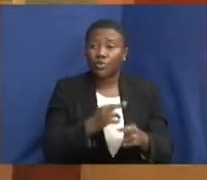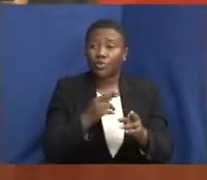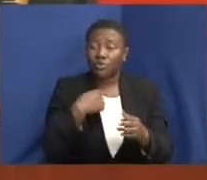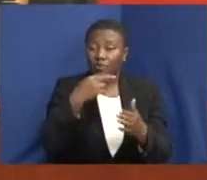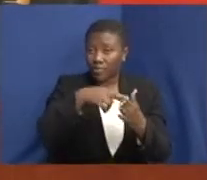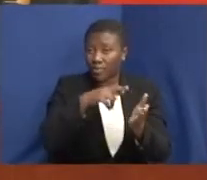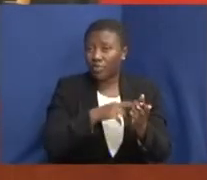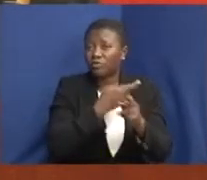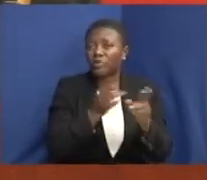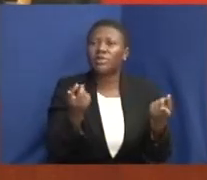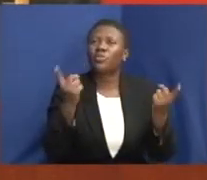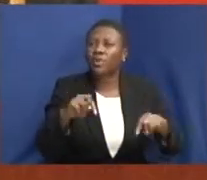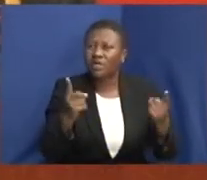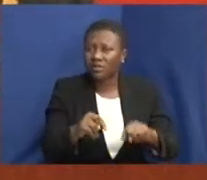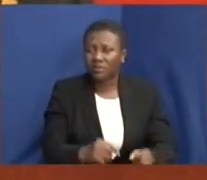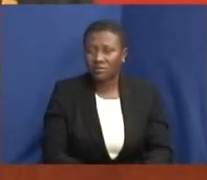Mr.